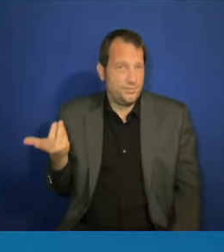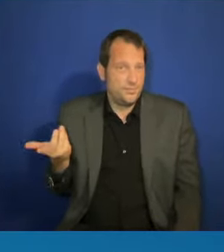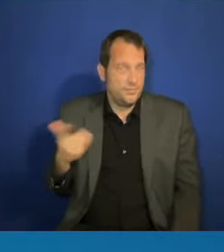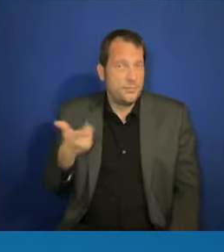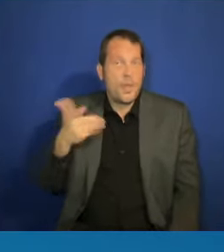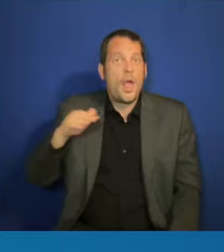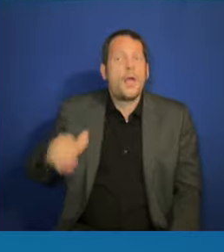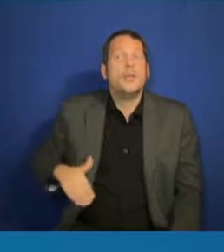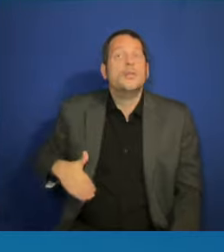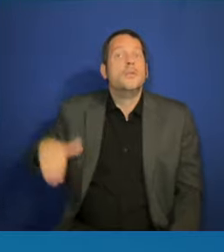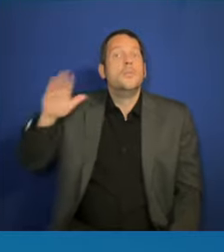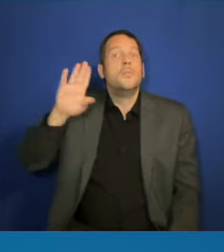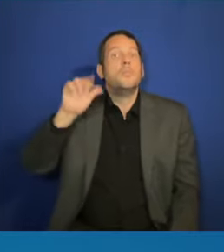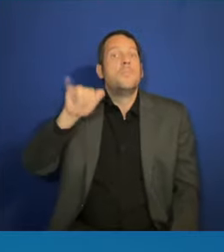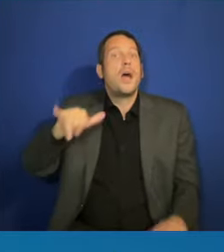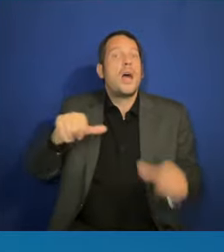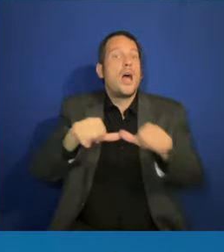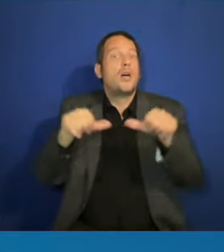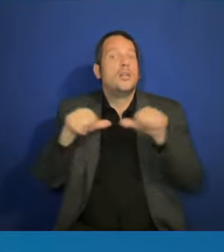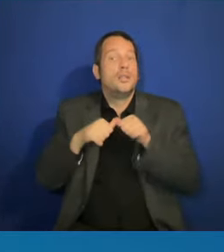Bay Area! Represent!